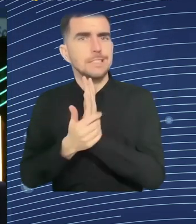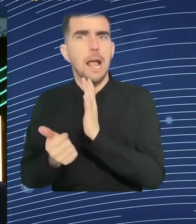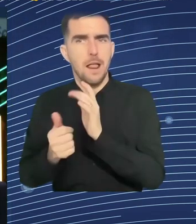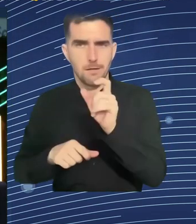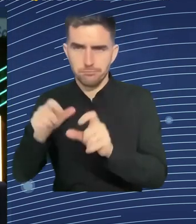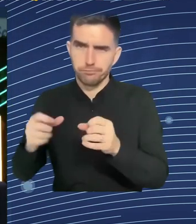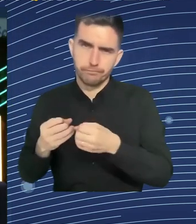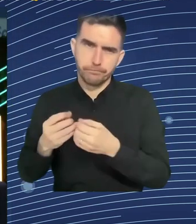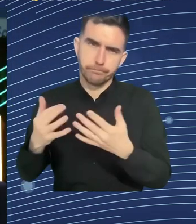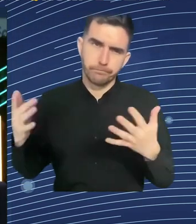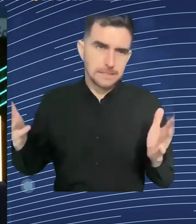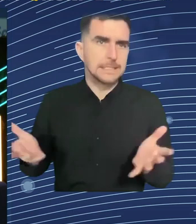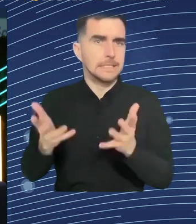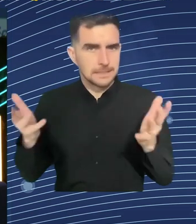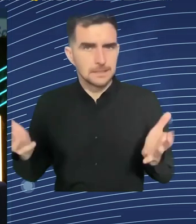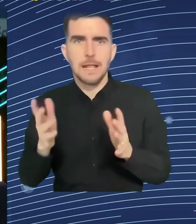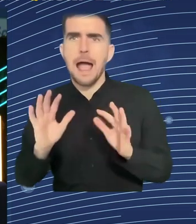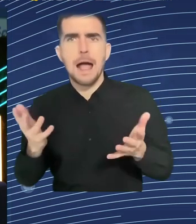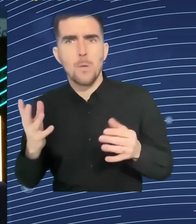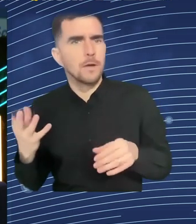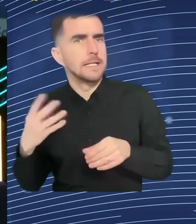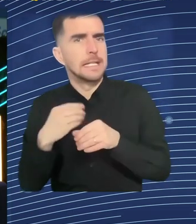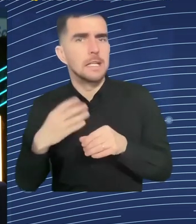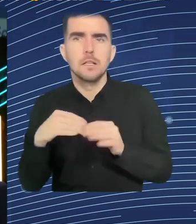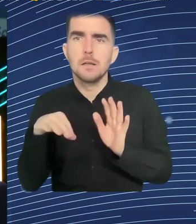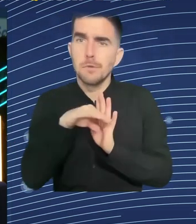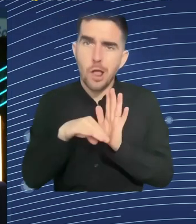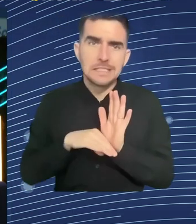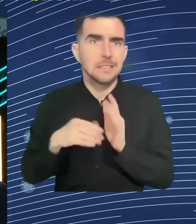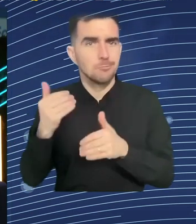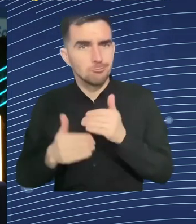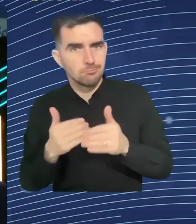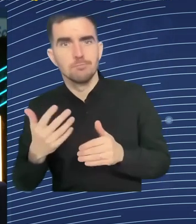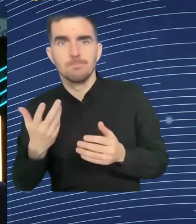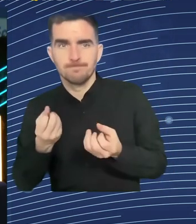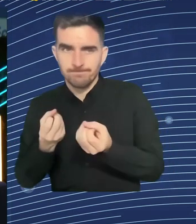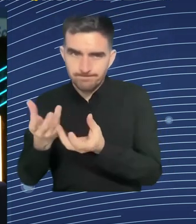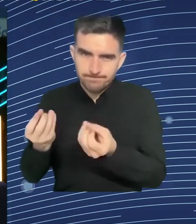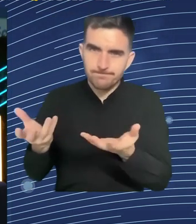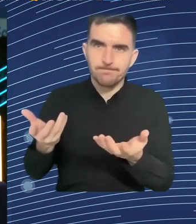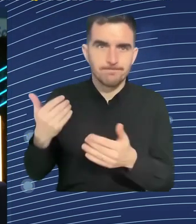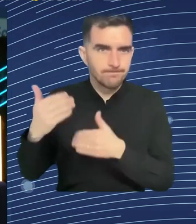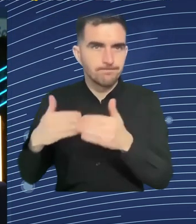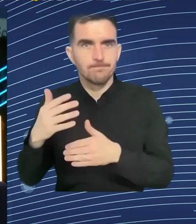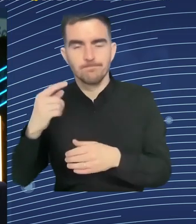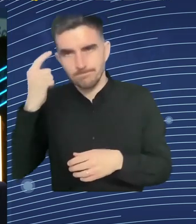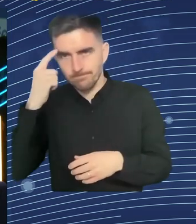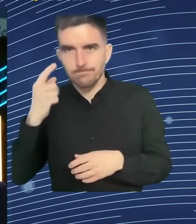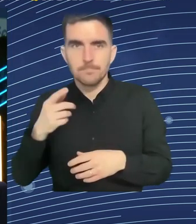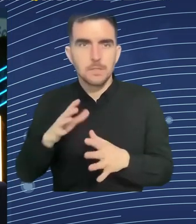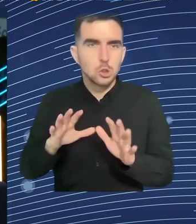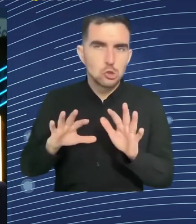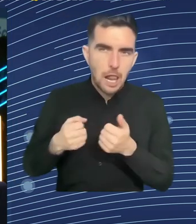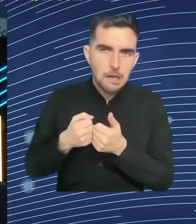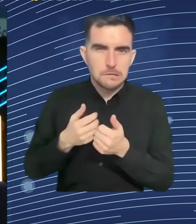for sure. And I think policymakers, especially in the EU, are doing a great job to work with different stakeholders. We are an NGO and we also realize we cannot do this by ourselves.